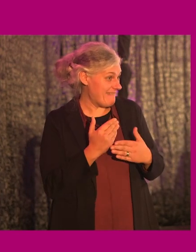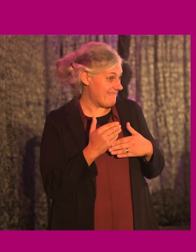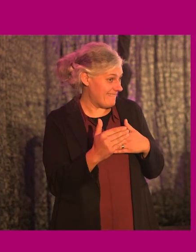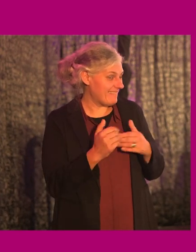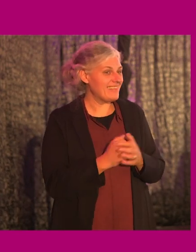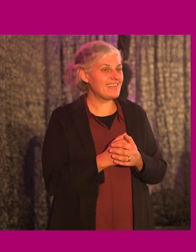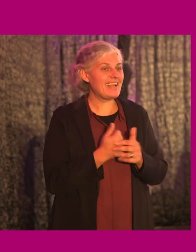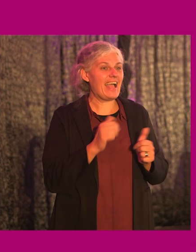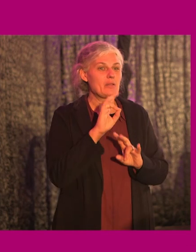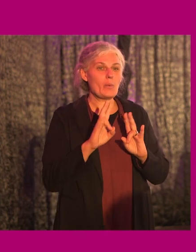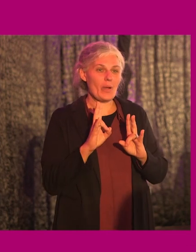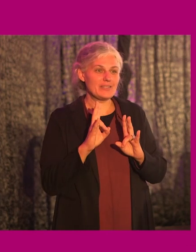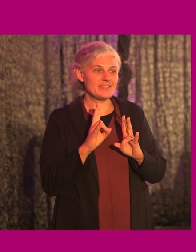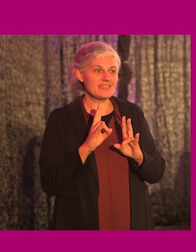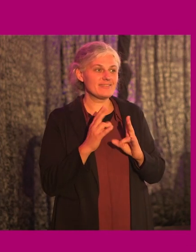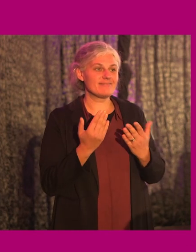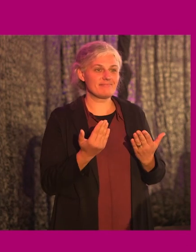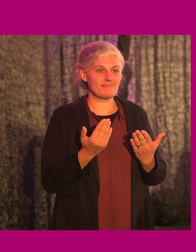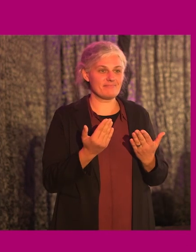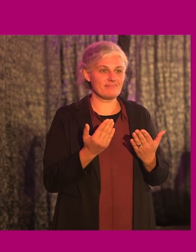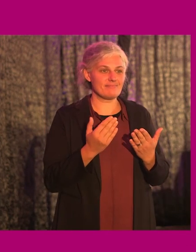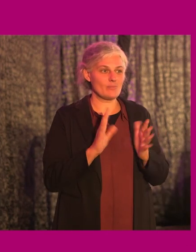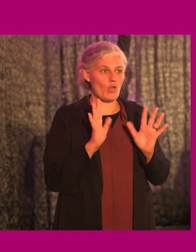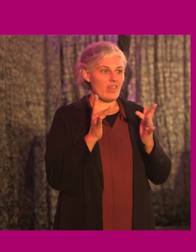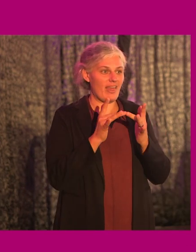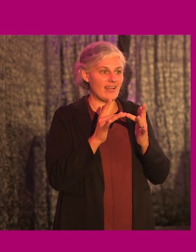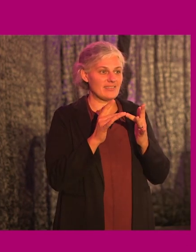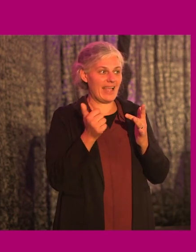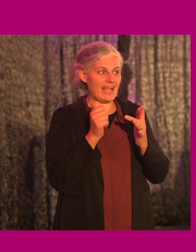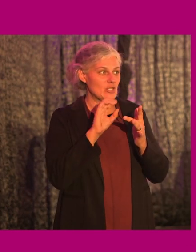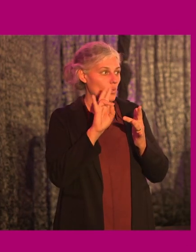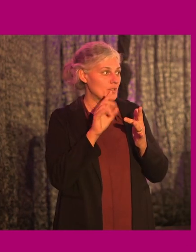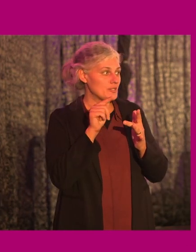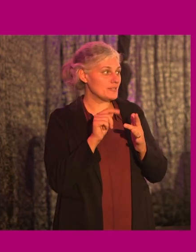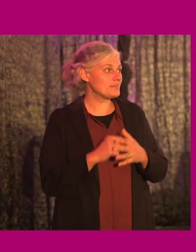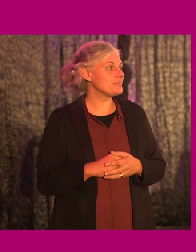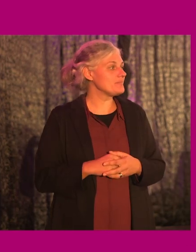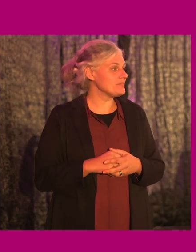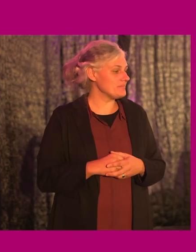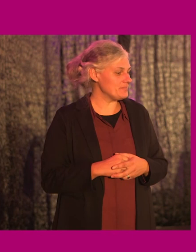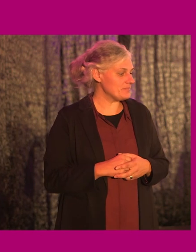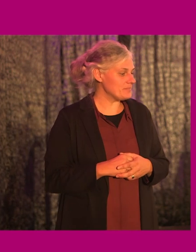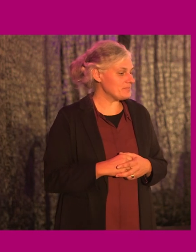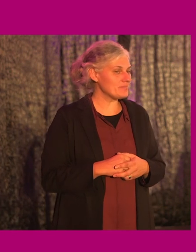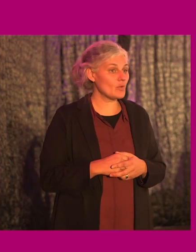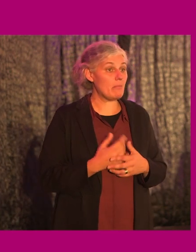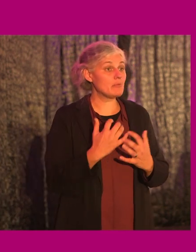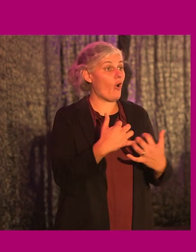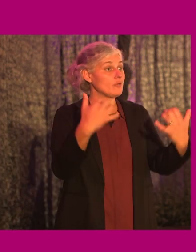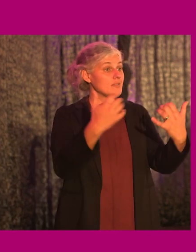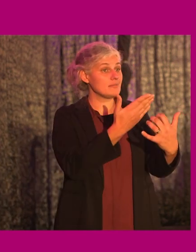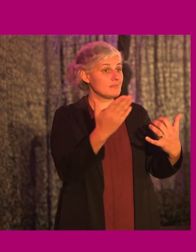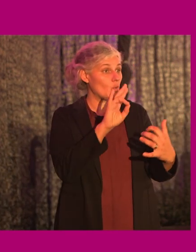don't know if there are any questions online or in the audience anywhere.